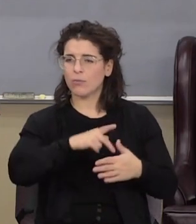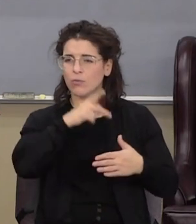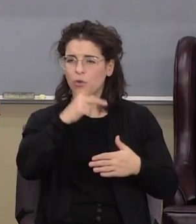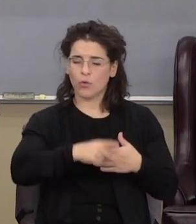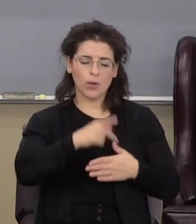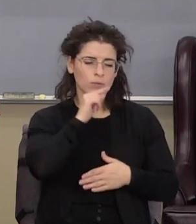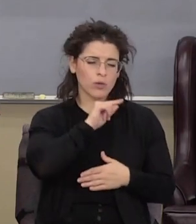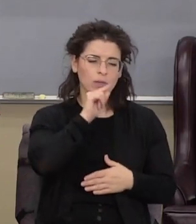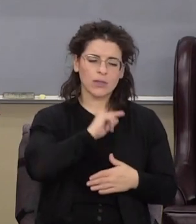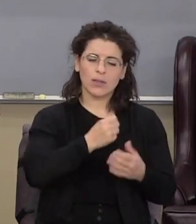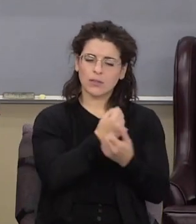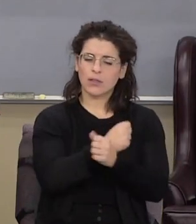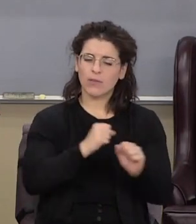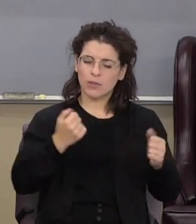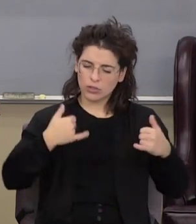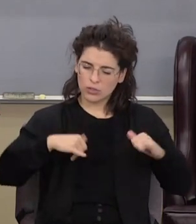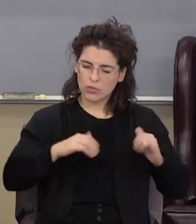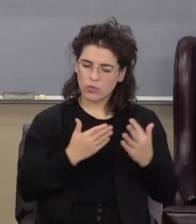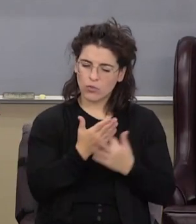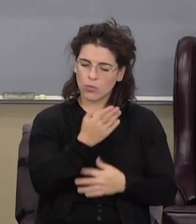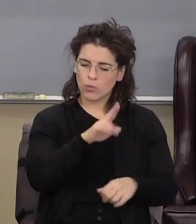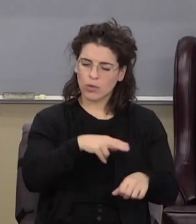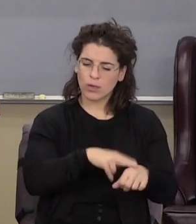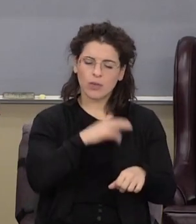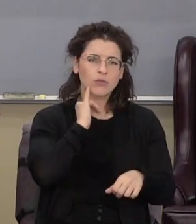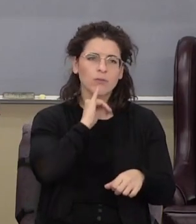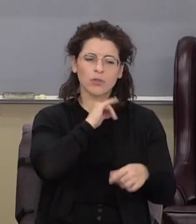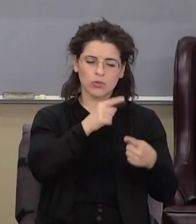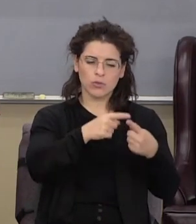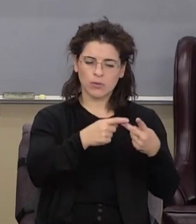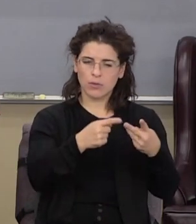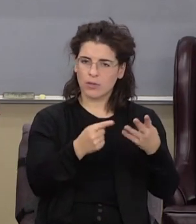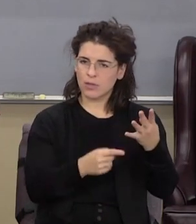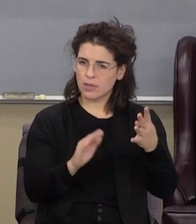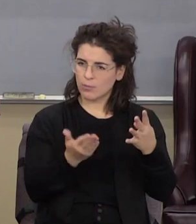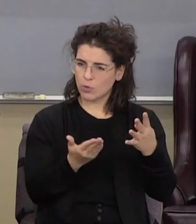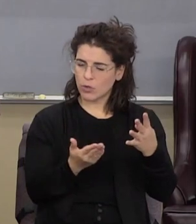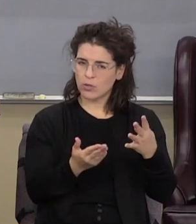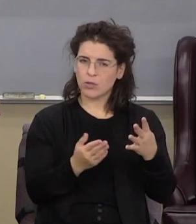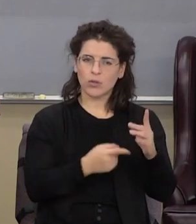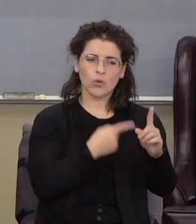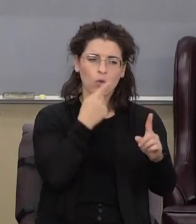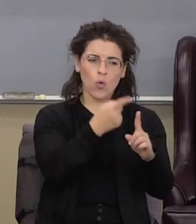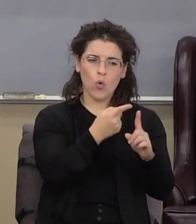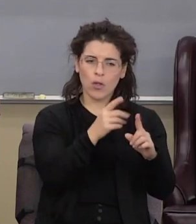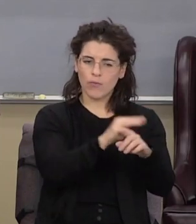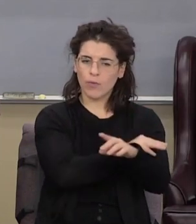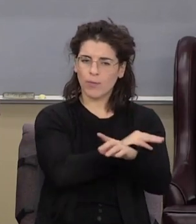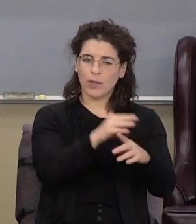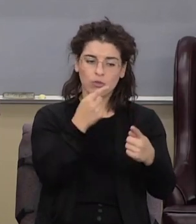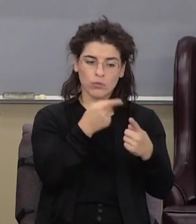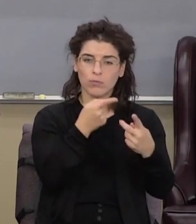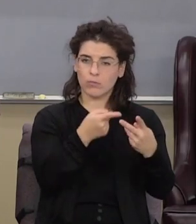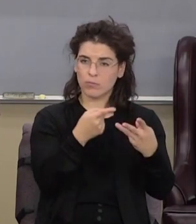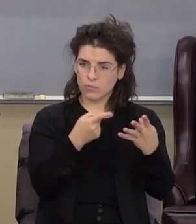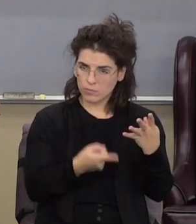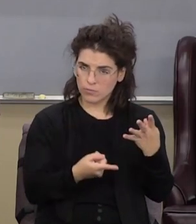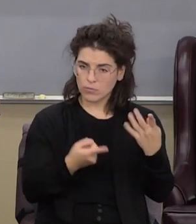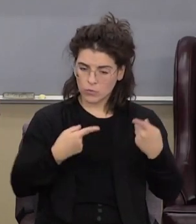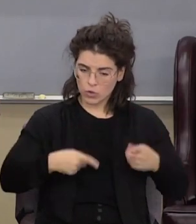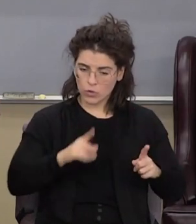still through the nation Israel in Matthew, Mark, Luke, and John. The goal of the ministry in Matthew, Mark, Luke, and John is still